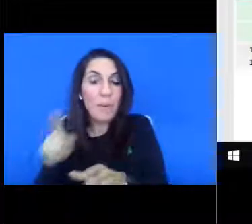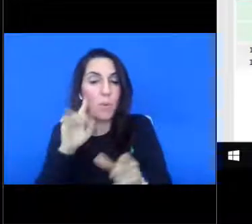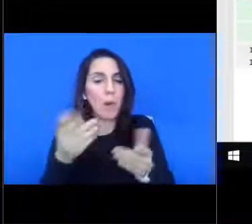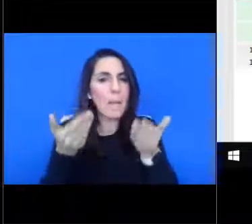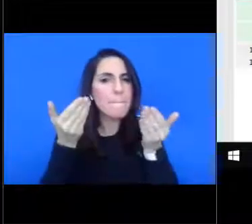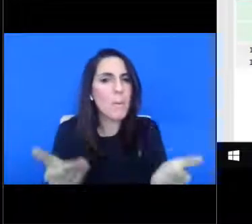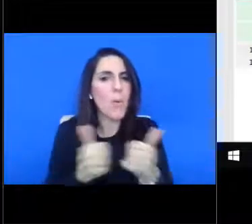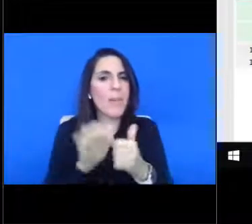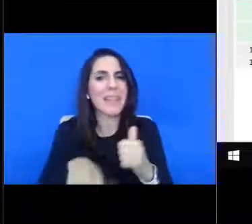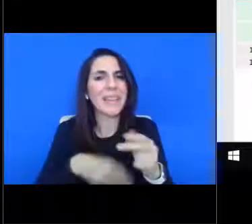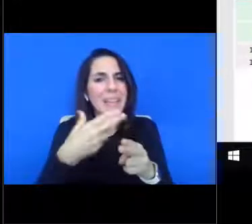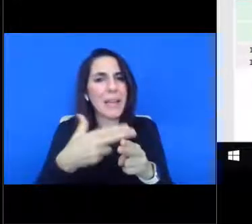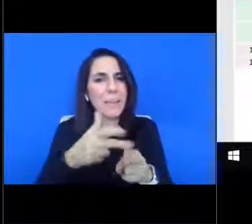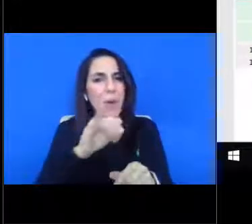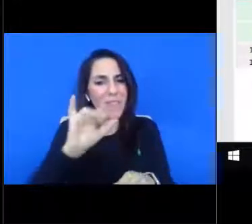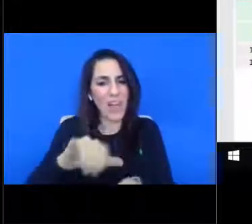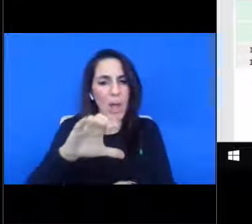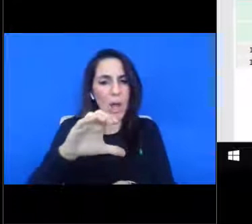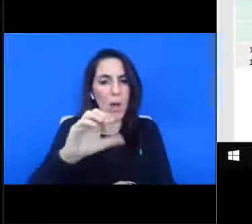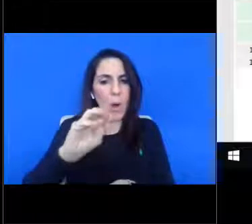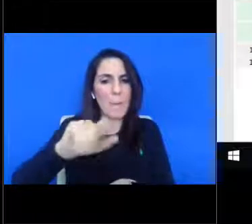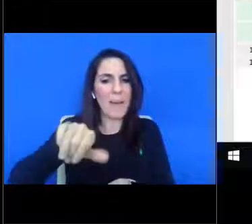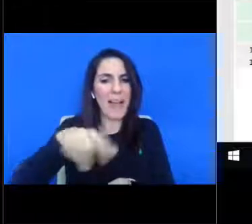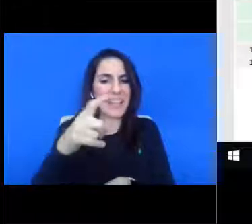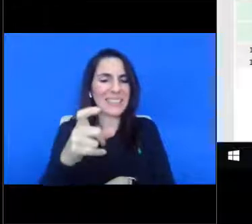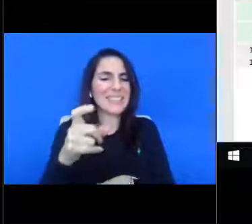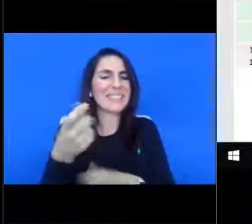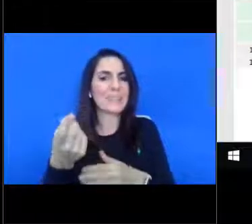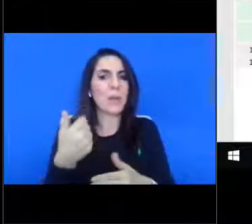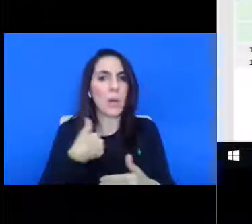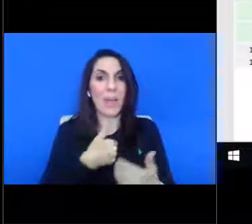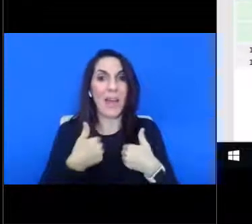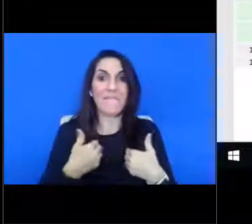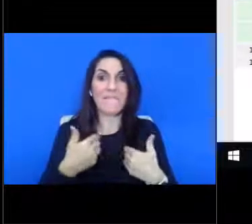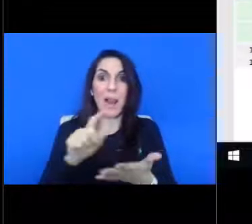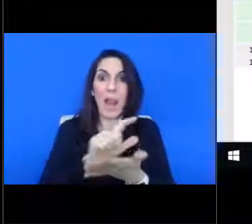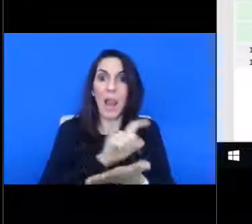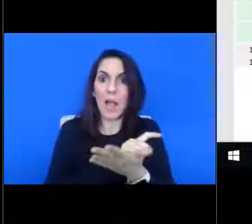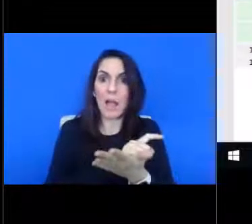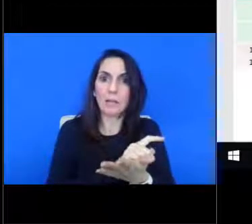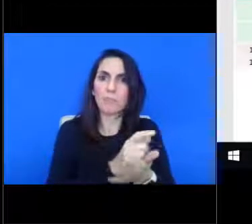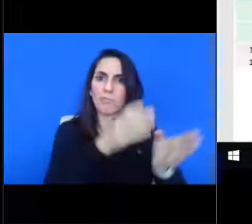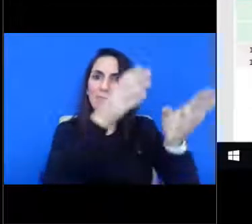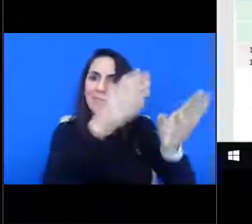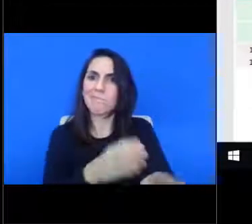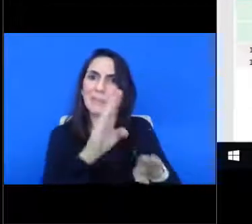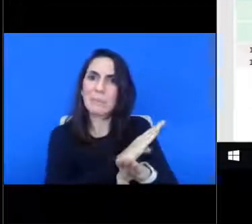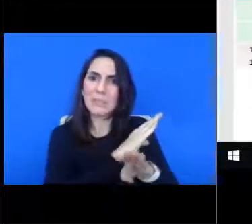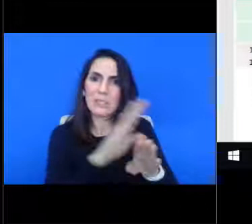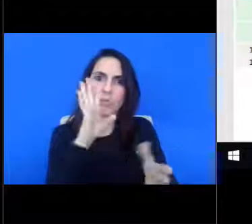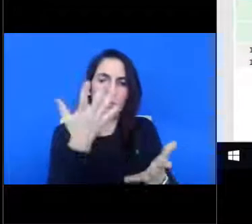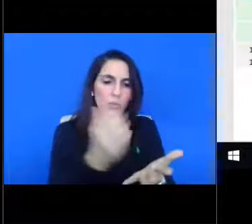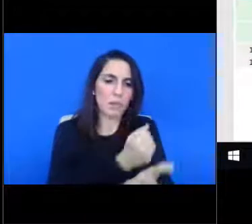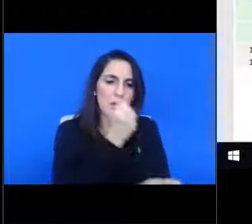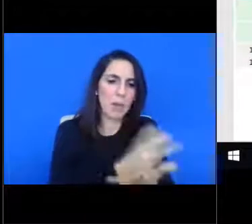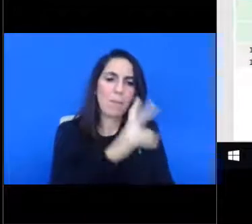with the, the name of the, the complex that we have a legal entity, uh, that has been approved by the, the